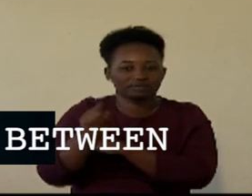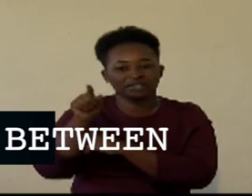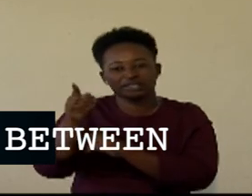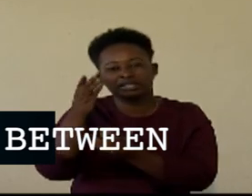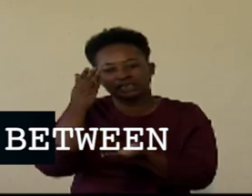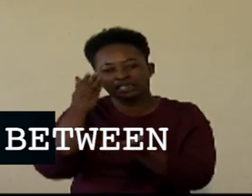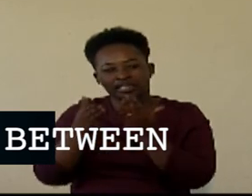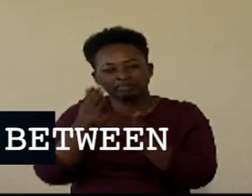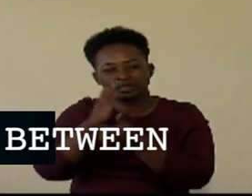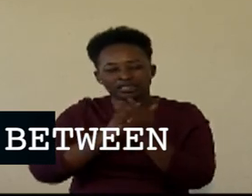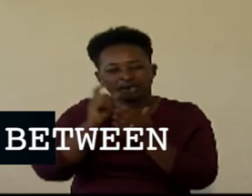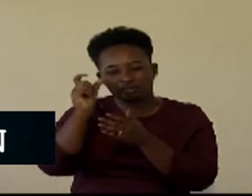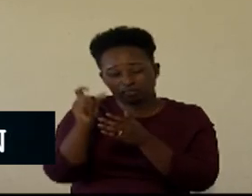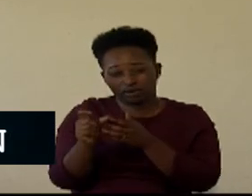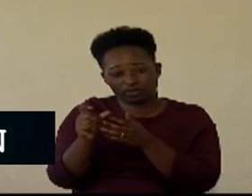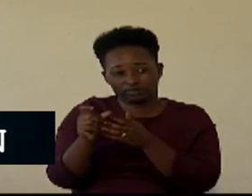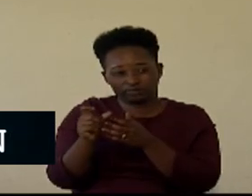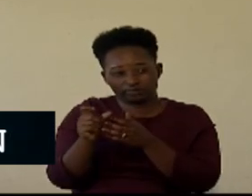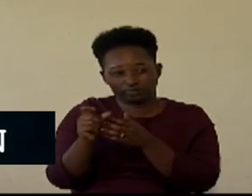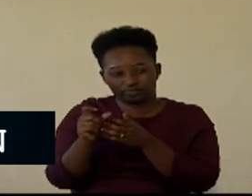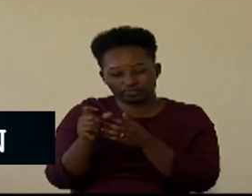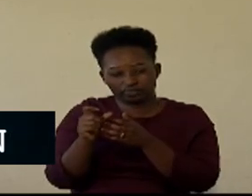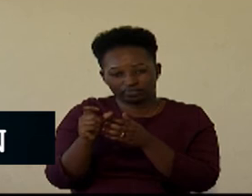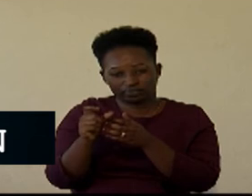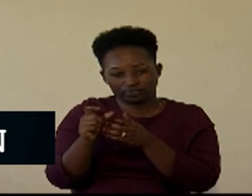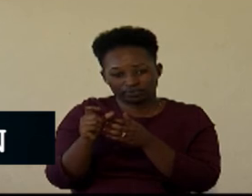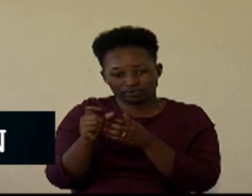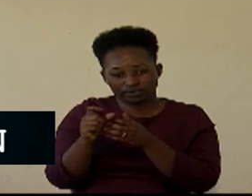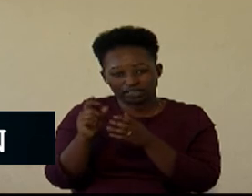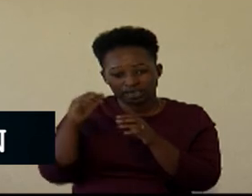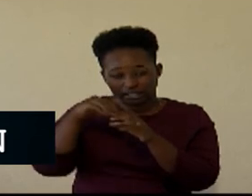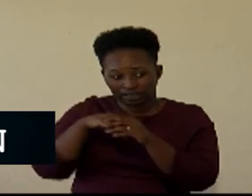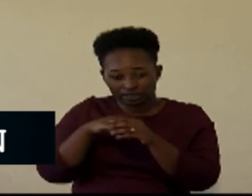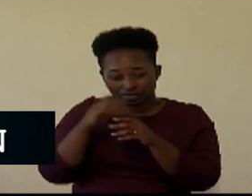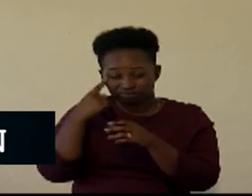somewhere to the exit of the nipple and then we have our mammary glands